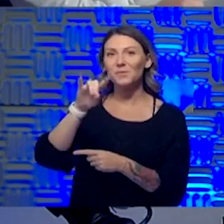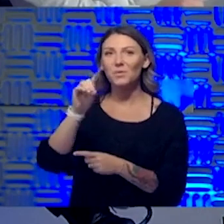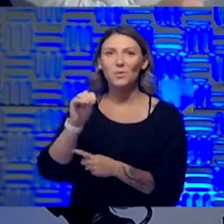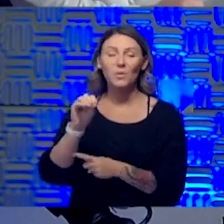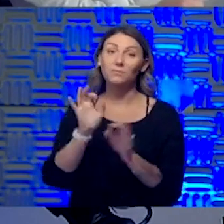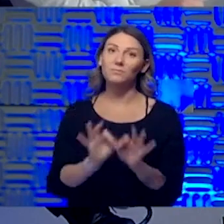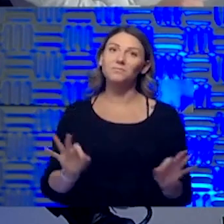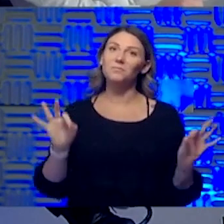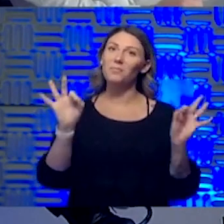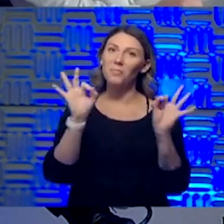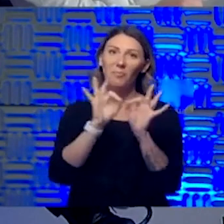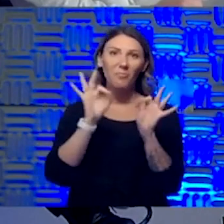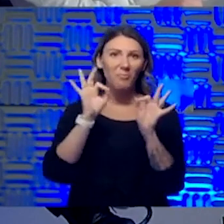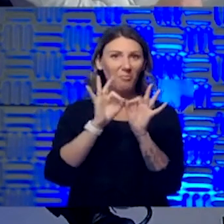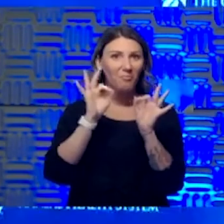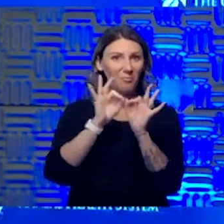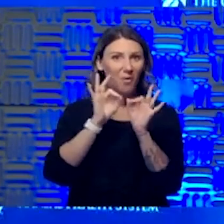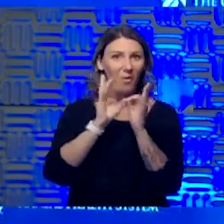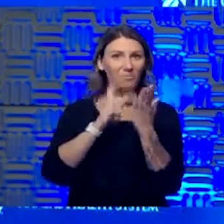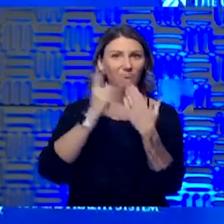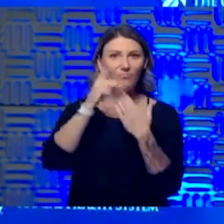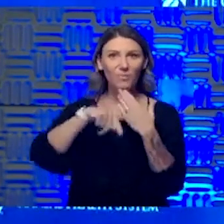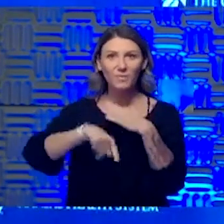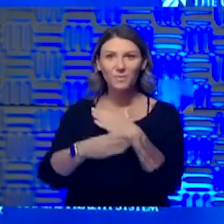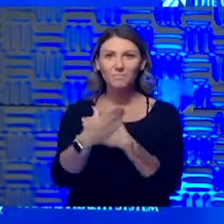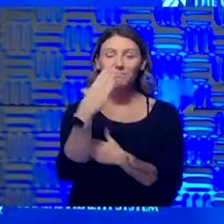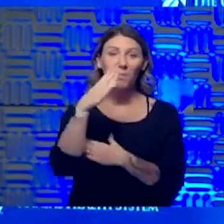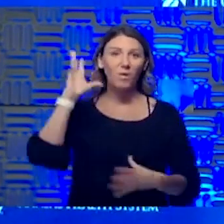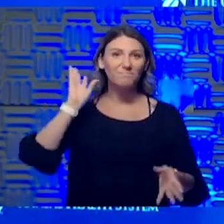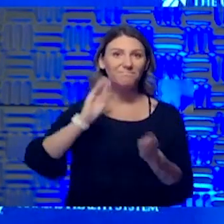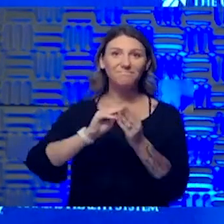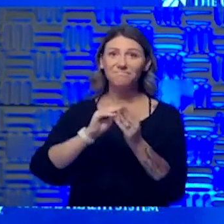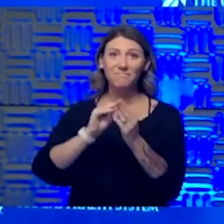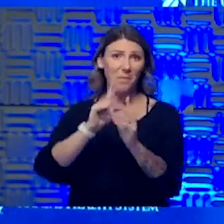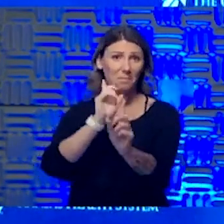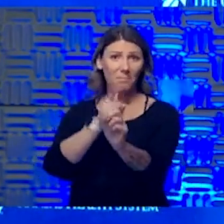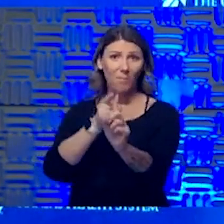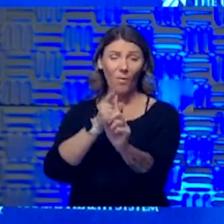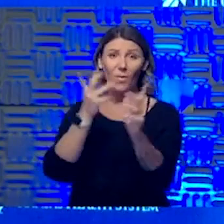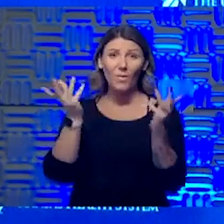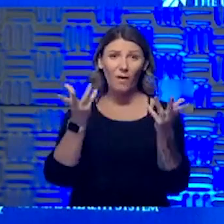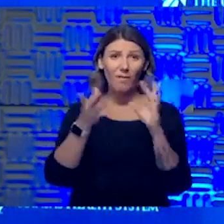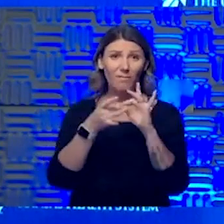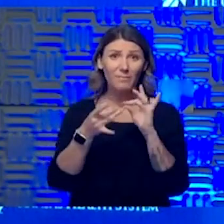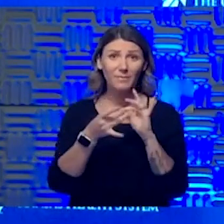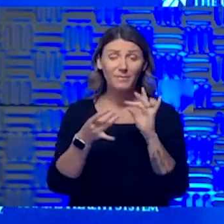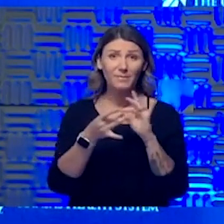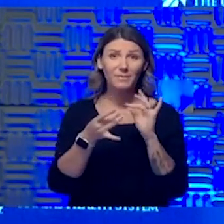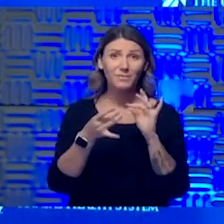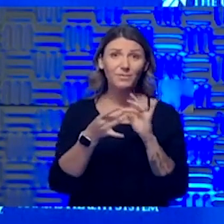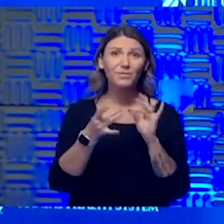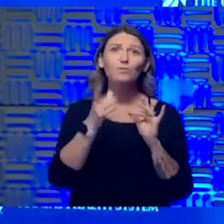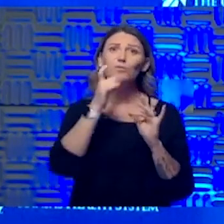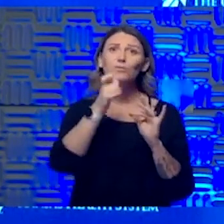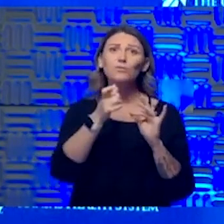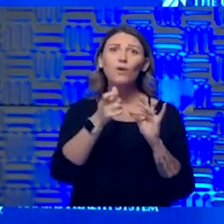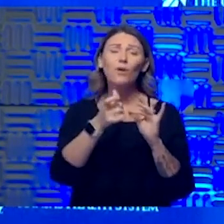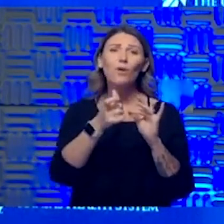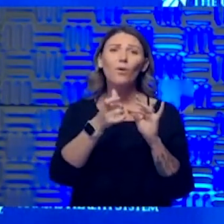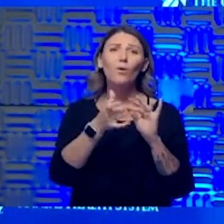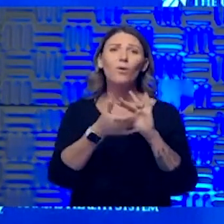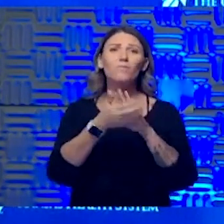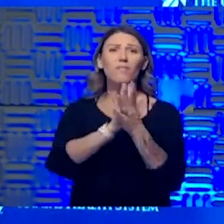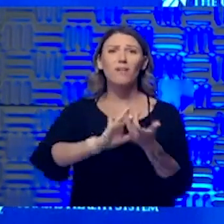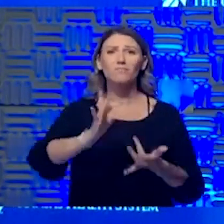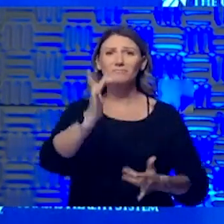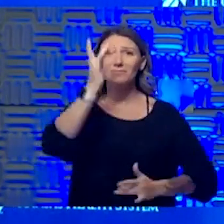this morning. And the overall message today, I'm just going to break it to you right now. The message for today is don't get sick waiting to